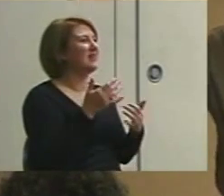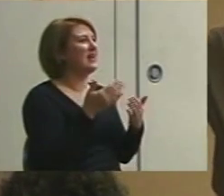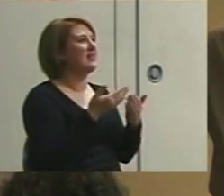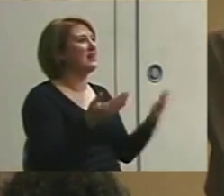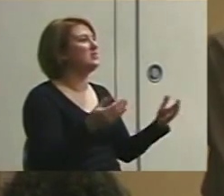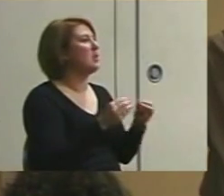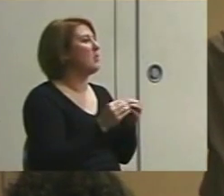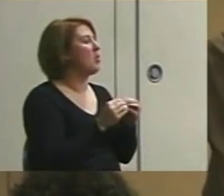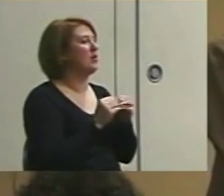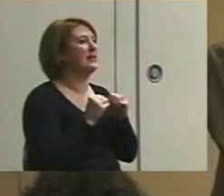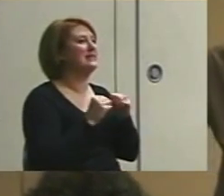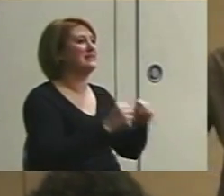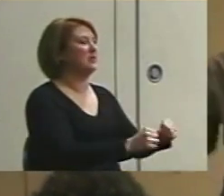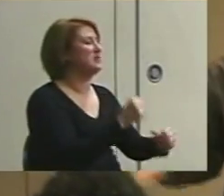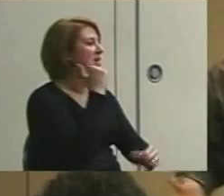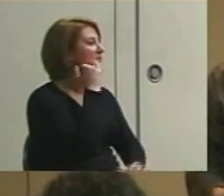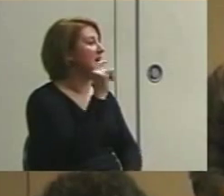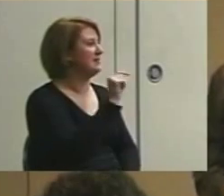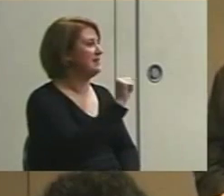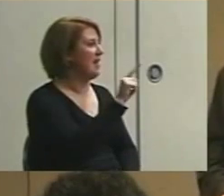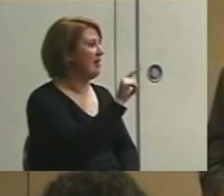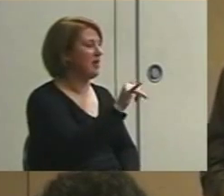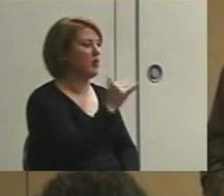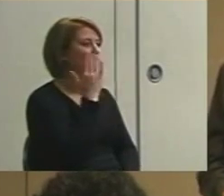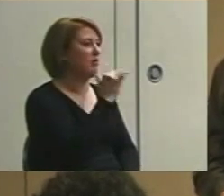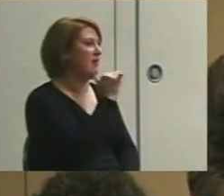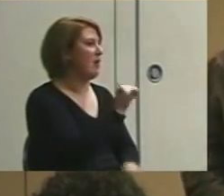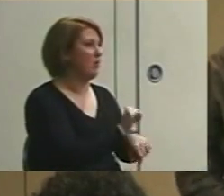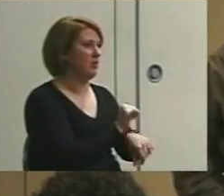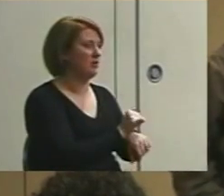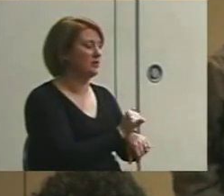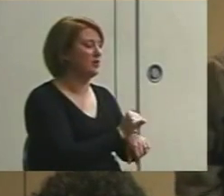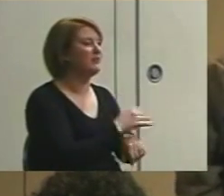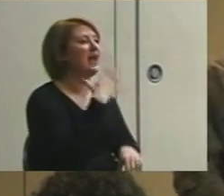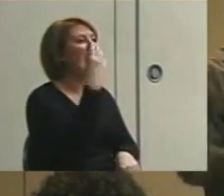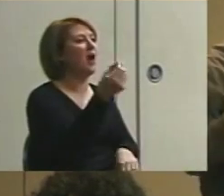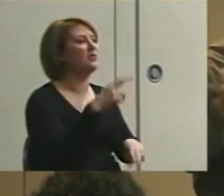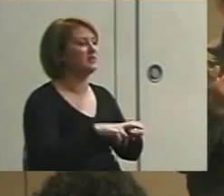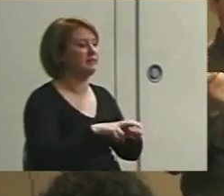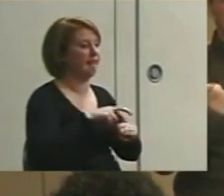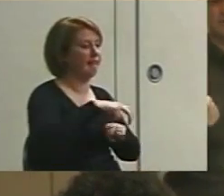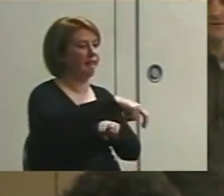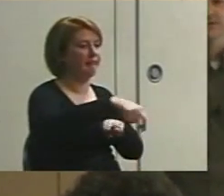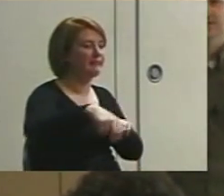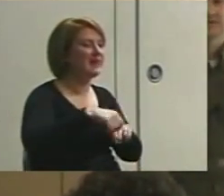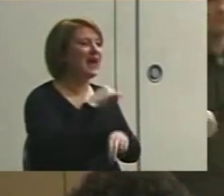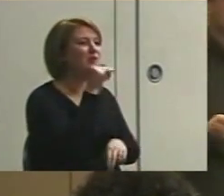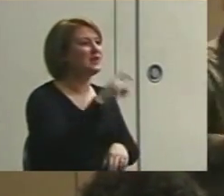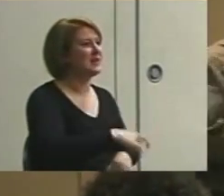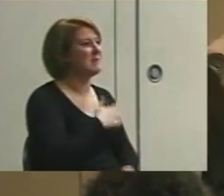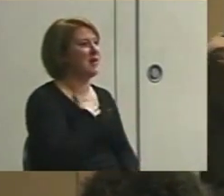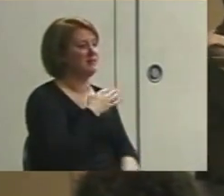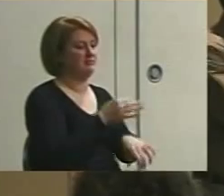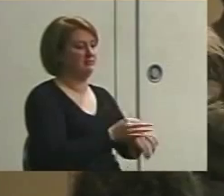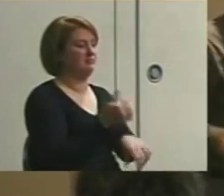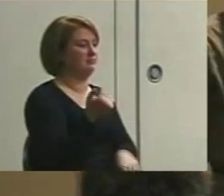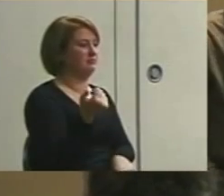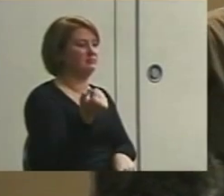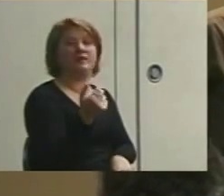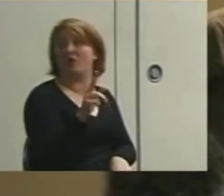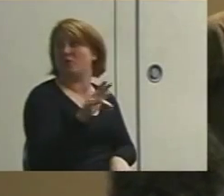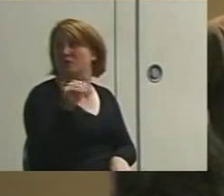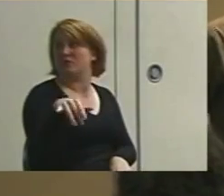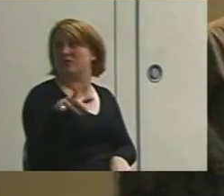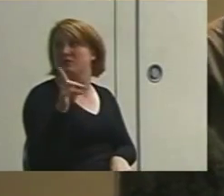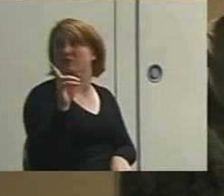continuous, where tallies won't work. So out of seat. So I don't need to get my stopwatch out. I'll use this.